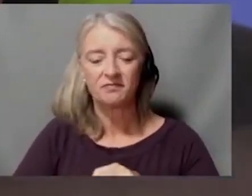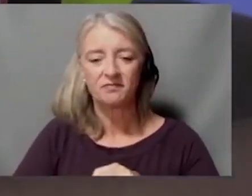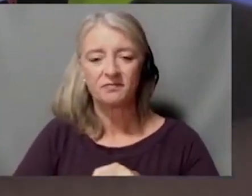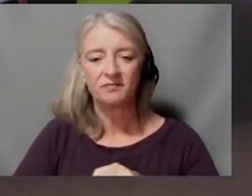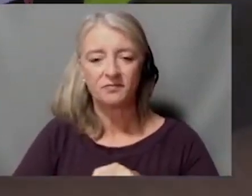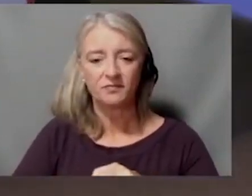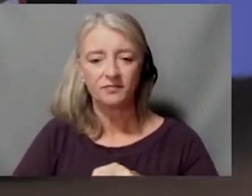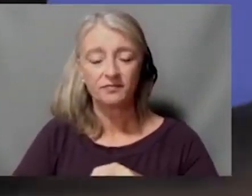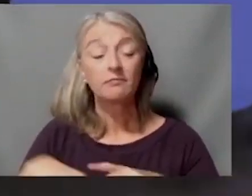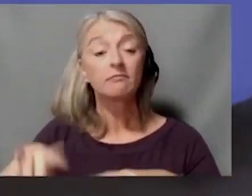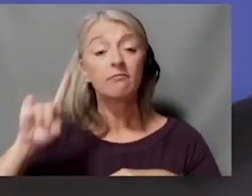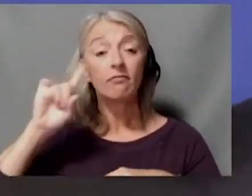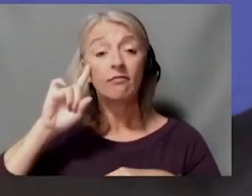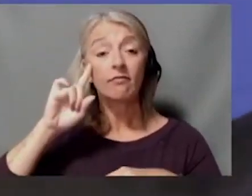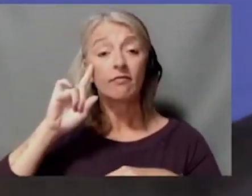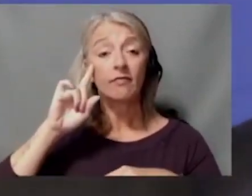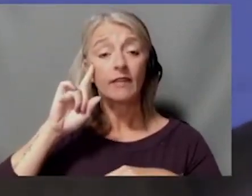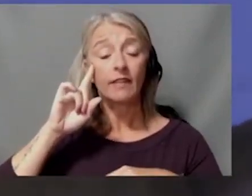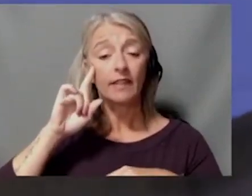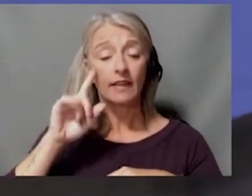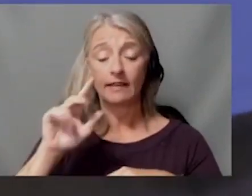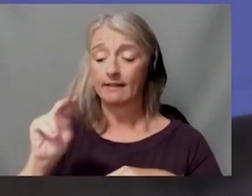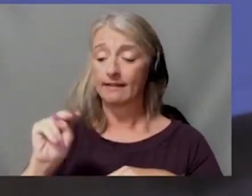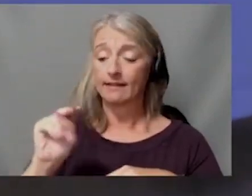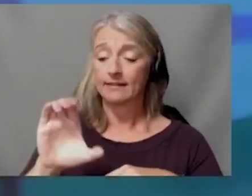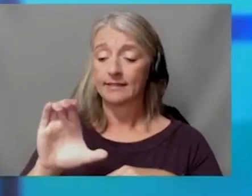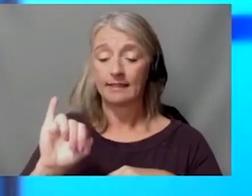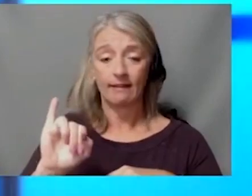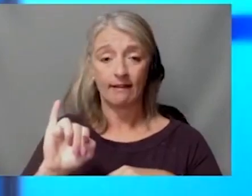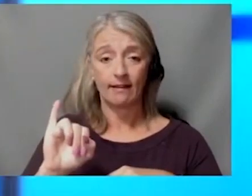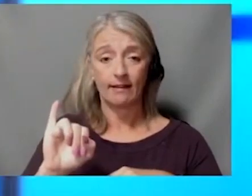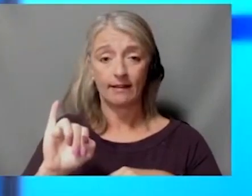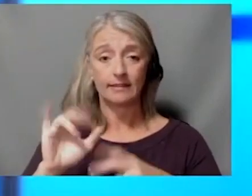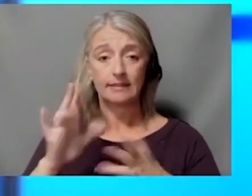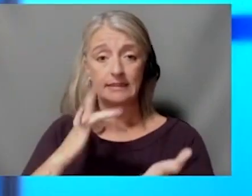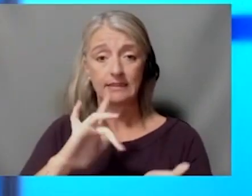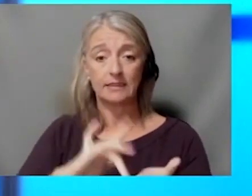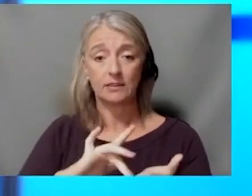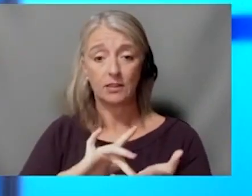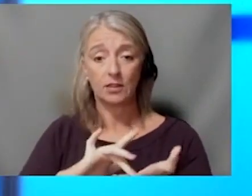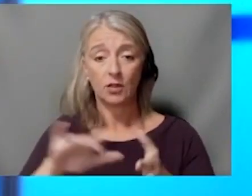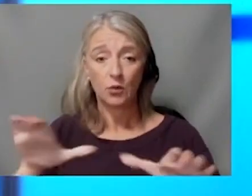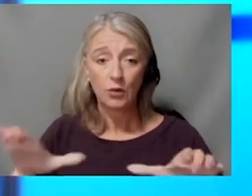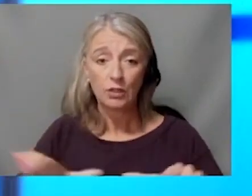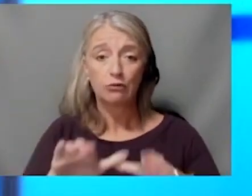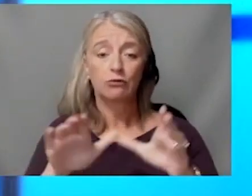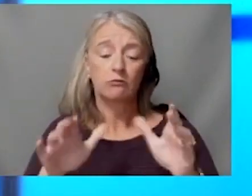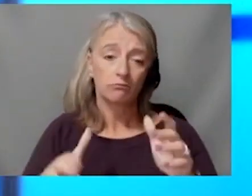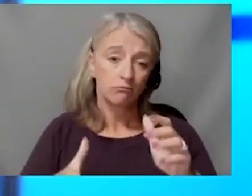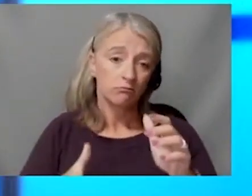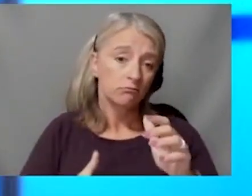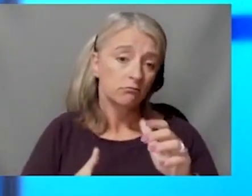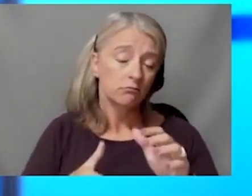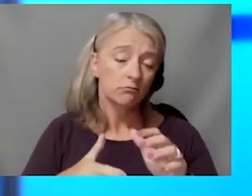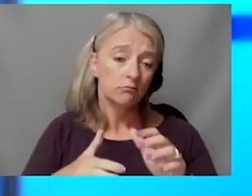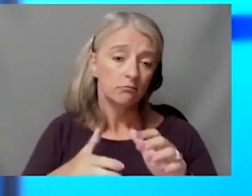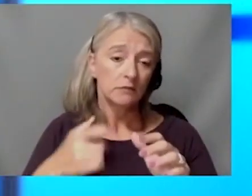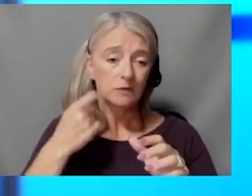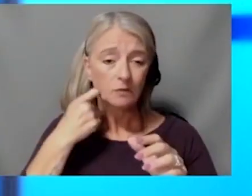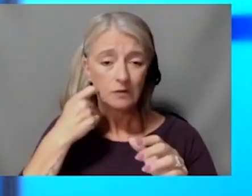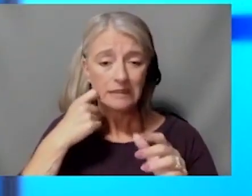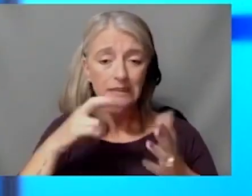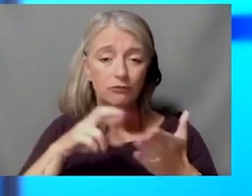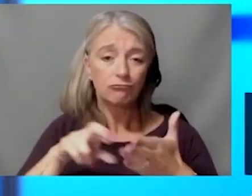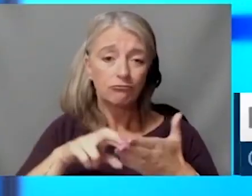being a NCI comprehensive cancer center means that we do the latest research. It also means that I think that translates to better care for